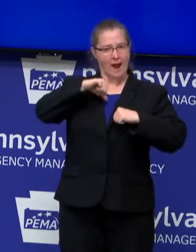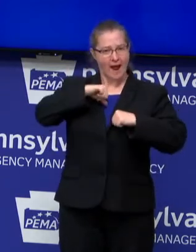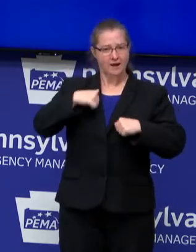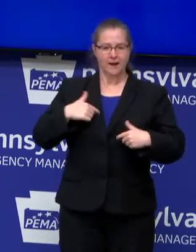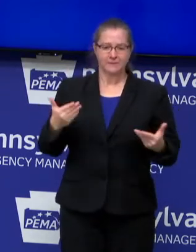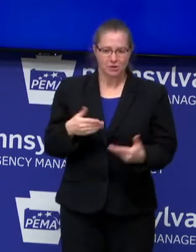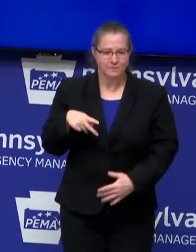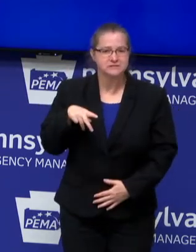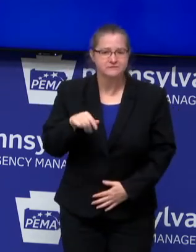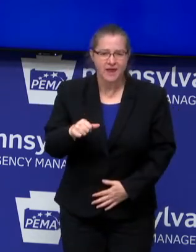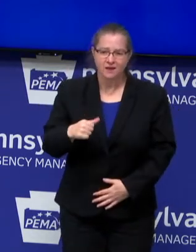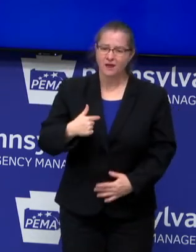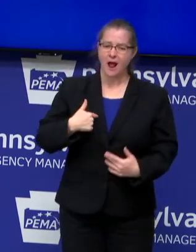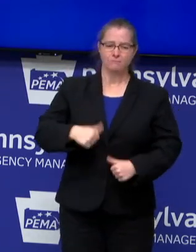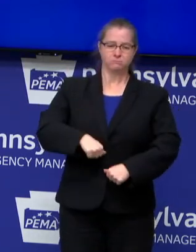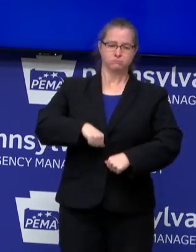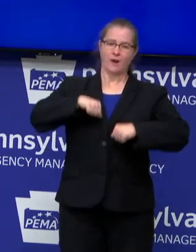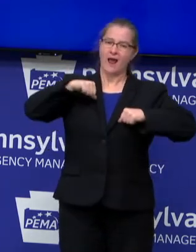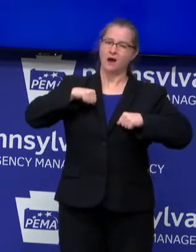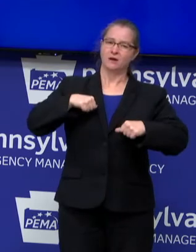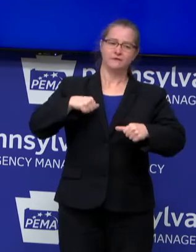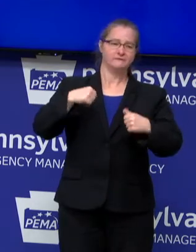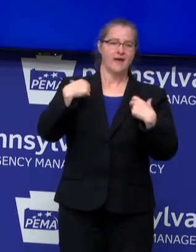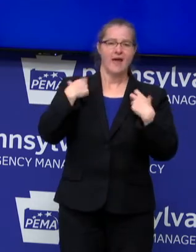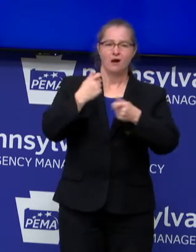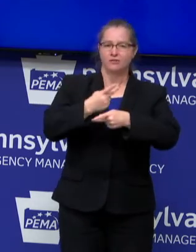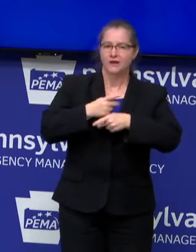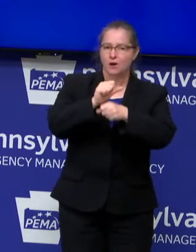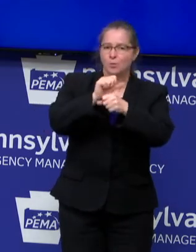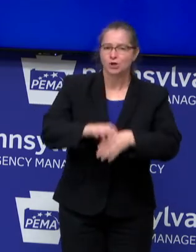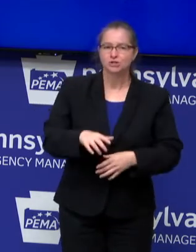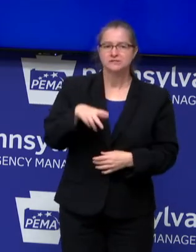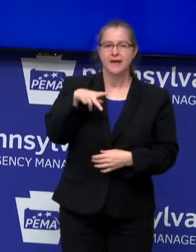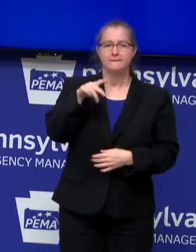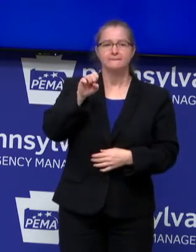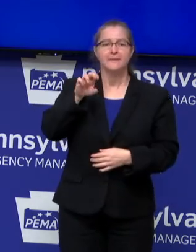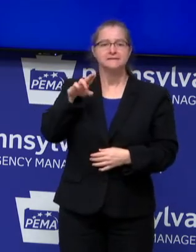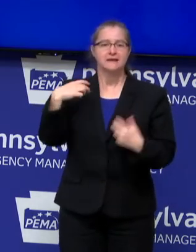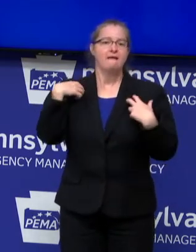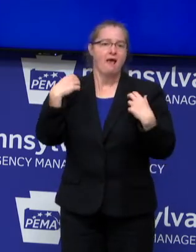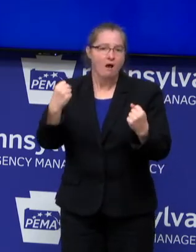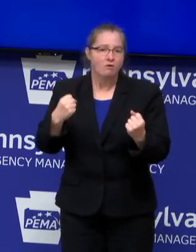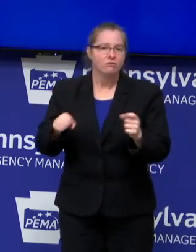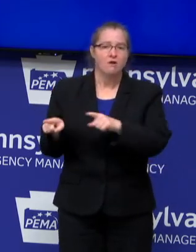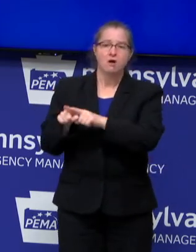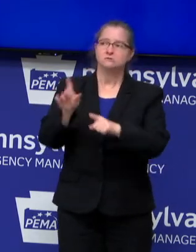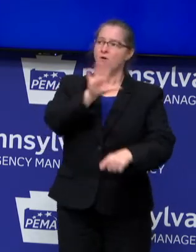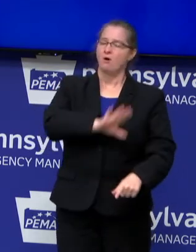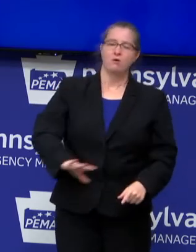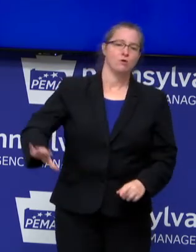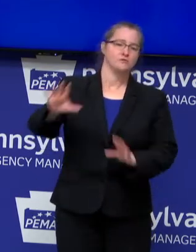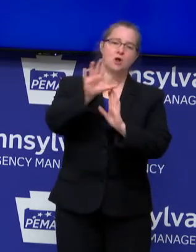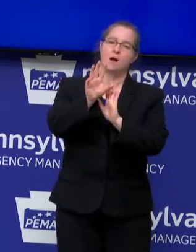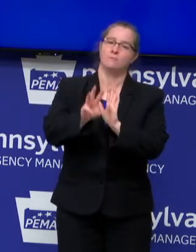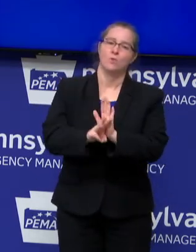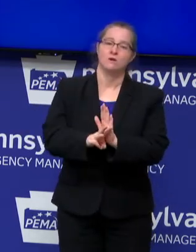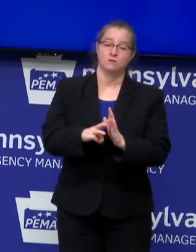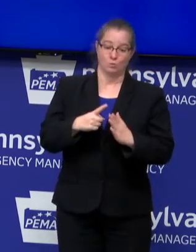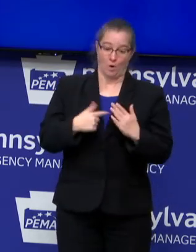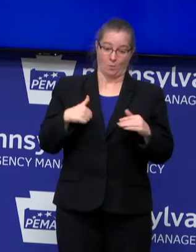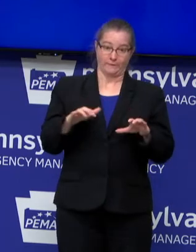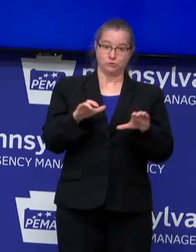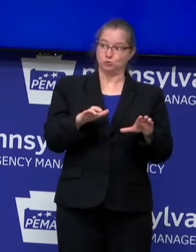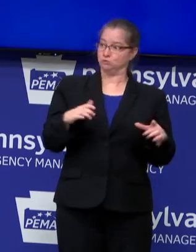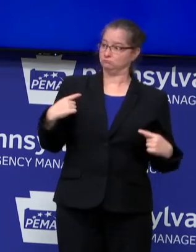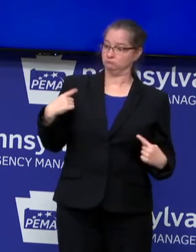proud I am of the healthcare workers, um, at Penn State Health. And, and, and, and really across the Commonwealth, what we've been able to do